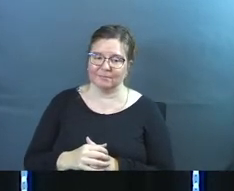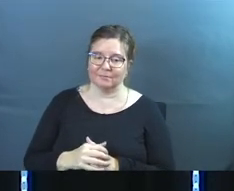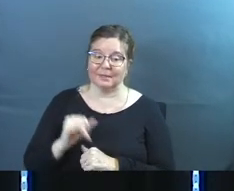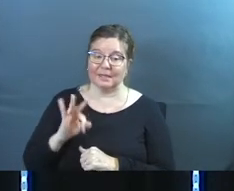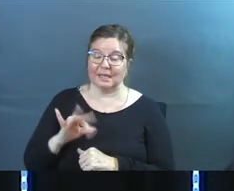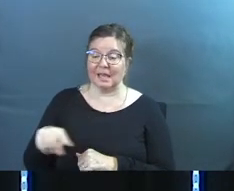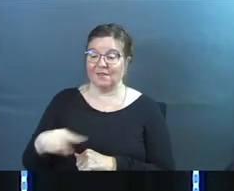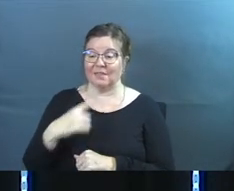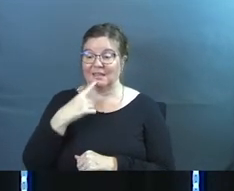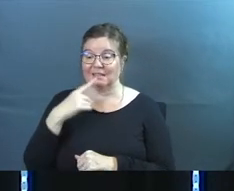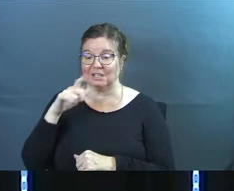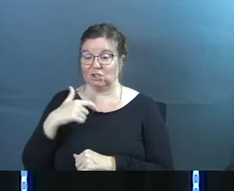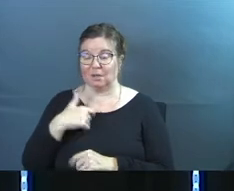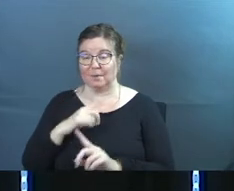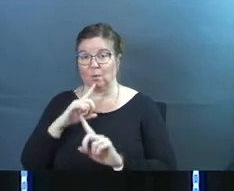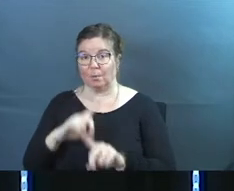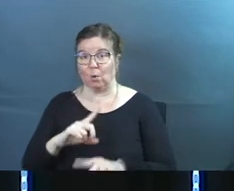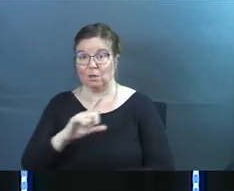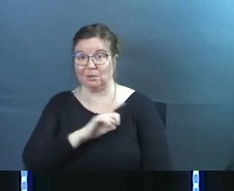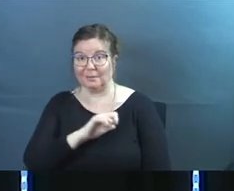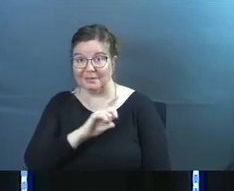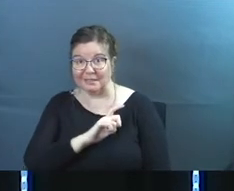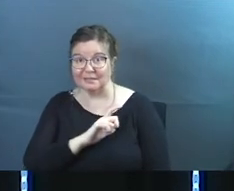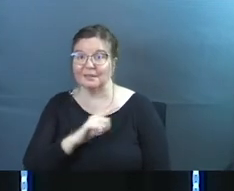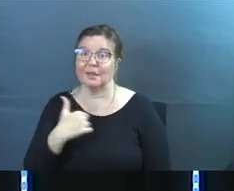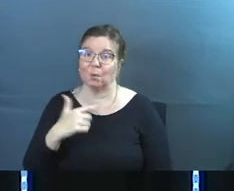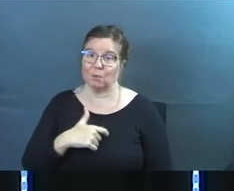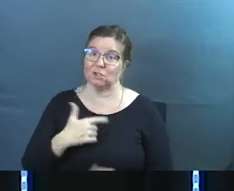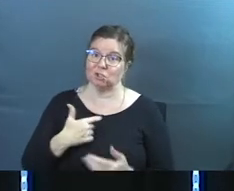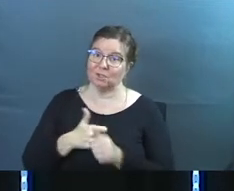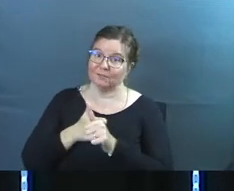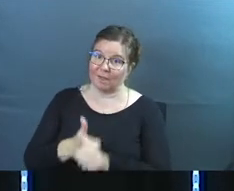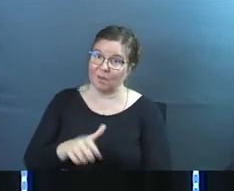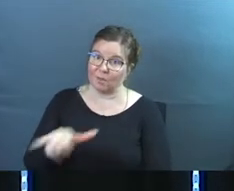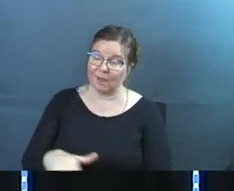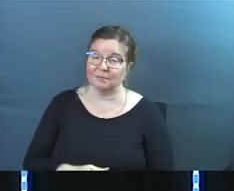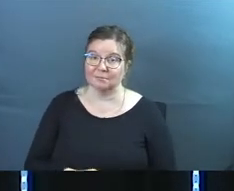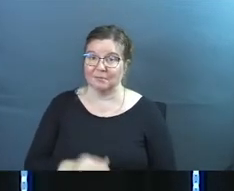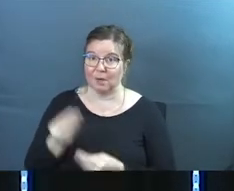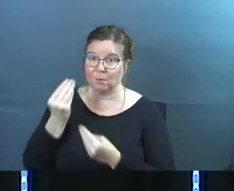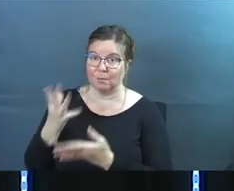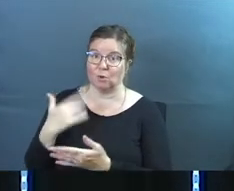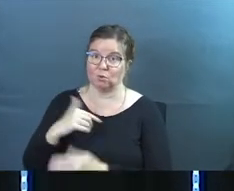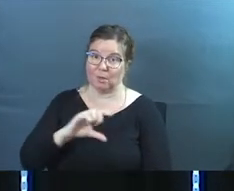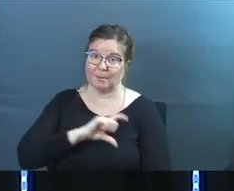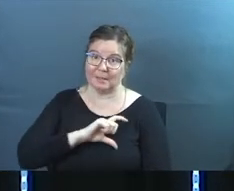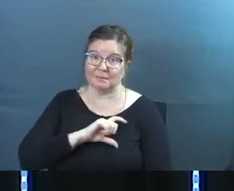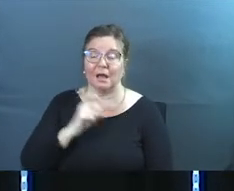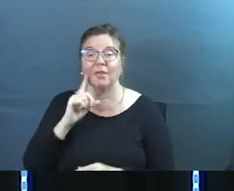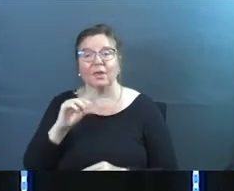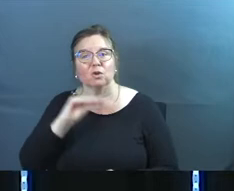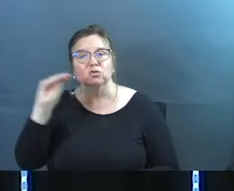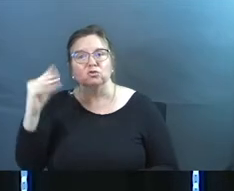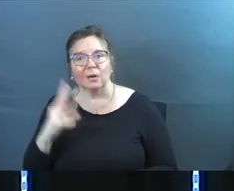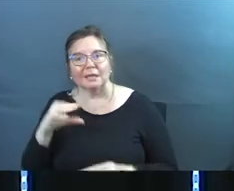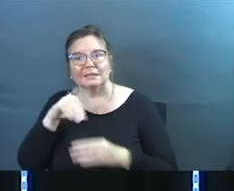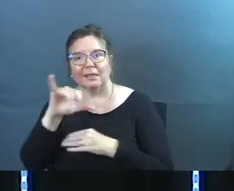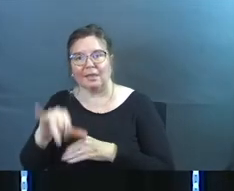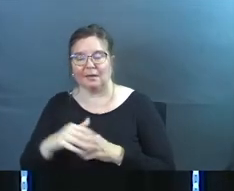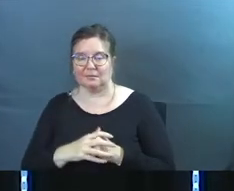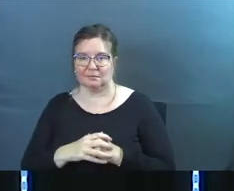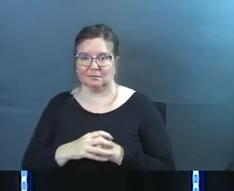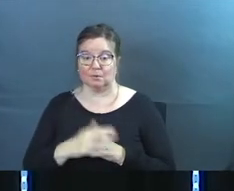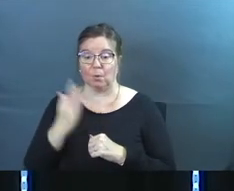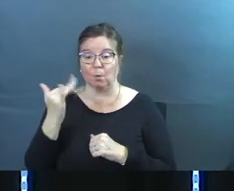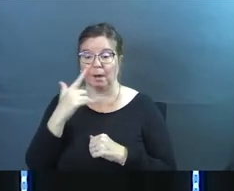and if they say this should be reported to the authorities we should yield to that and there is grace even in that